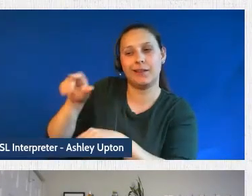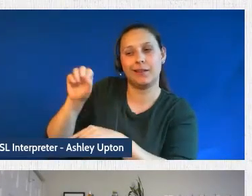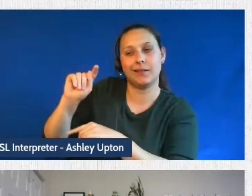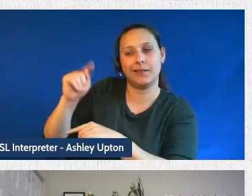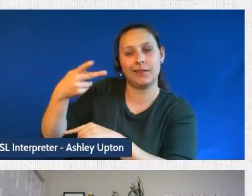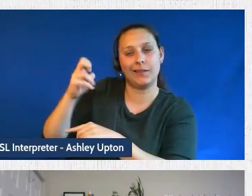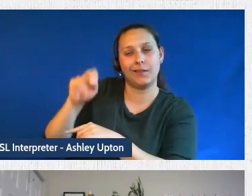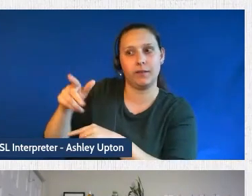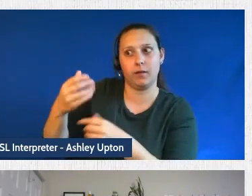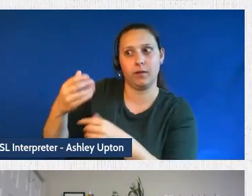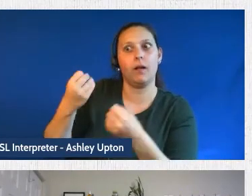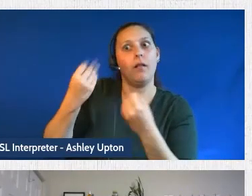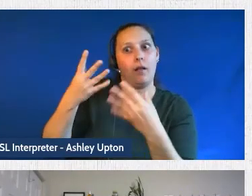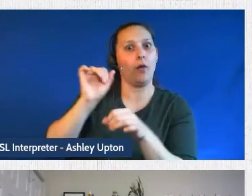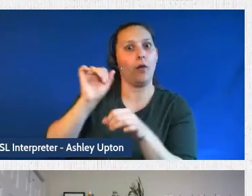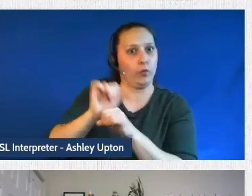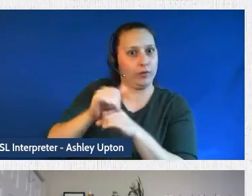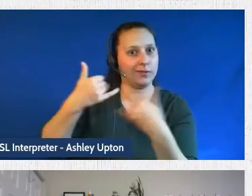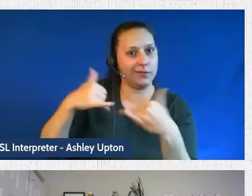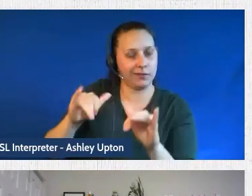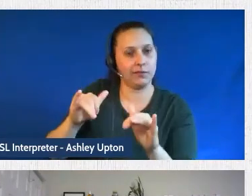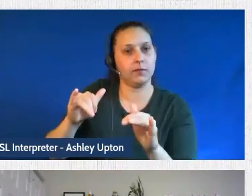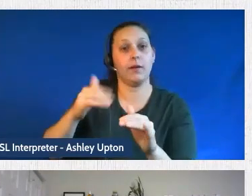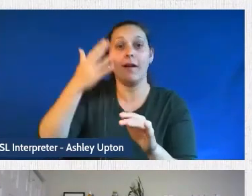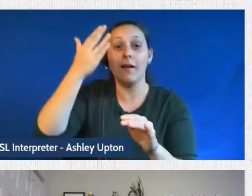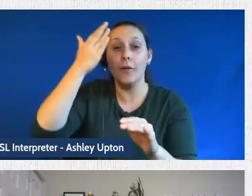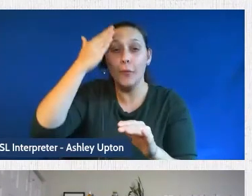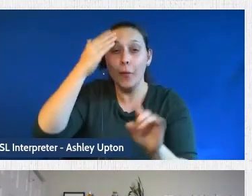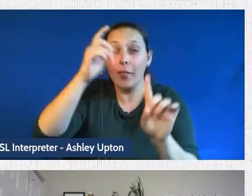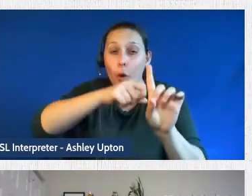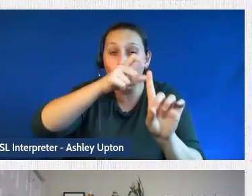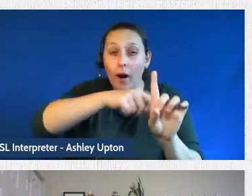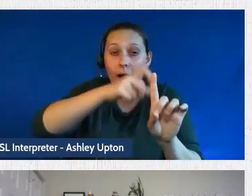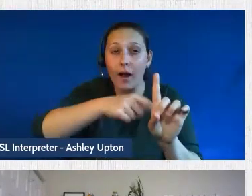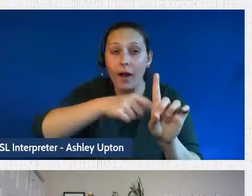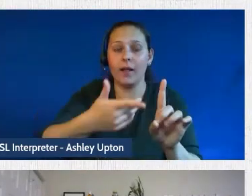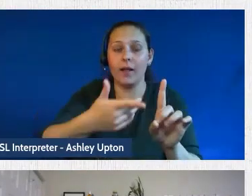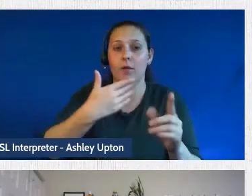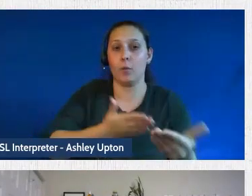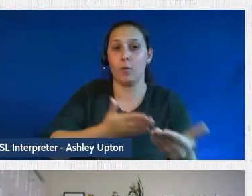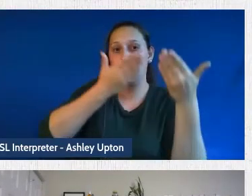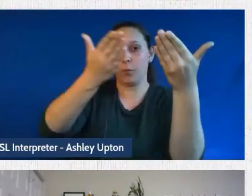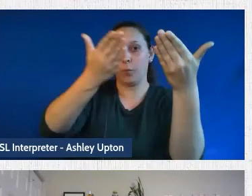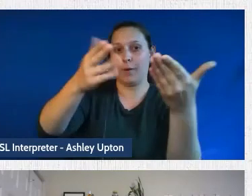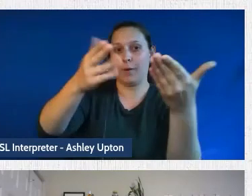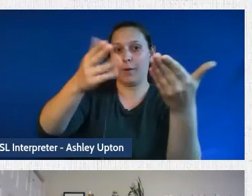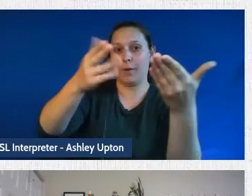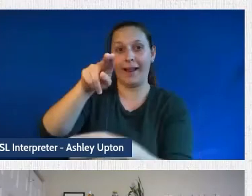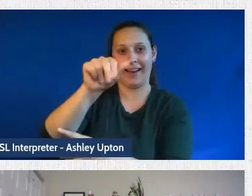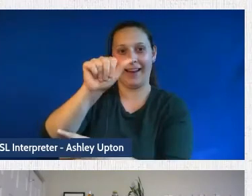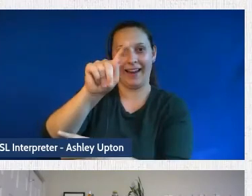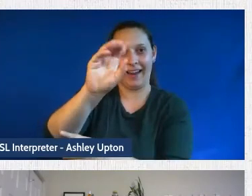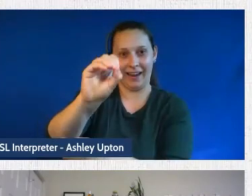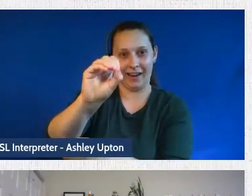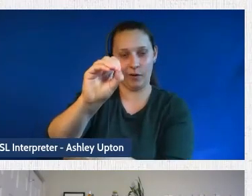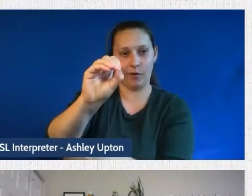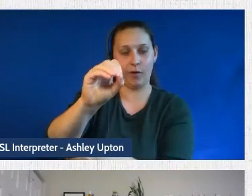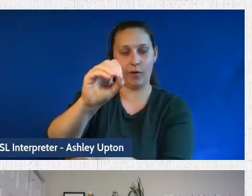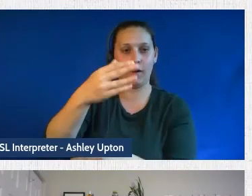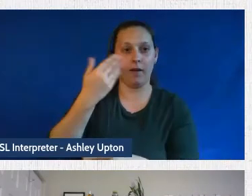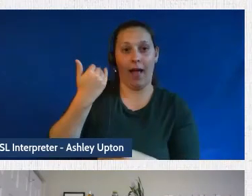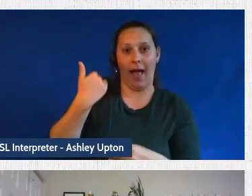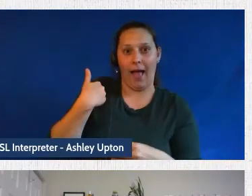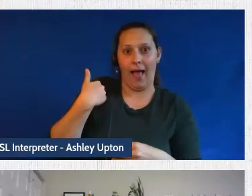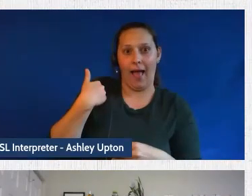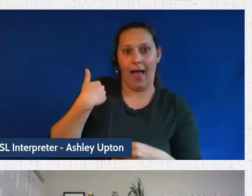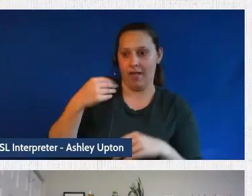harassment side, where we just submitted a proposal to the Department of National Defense and NATO for a military bias AI that's able to use our